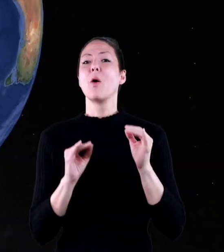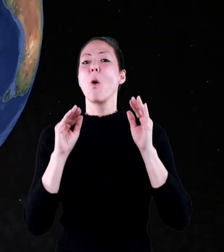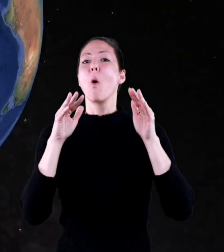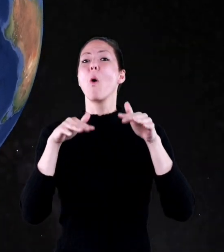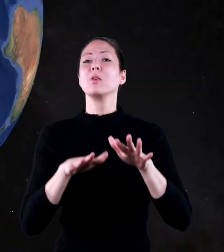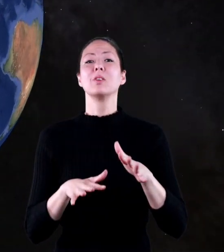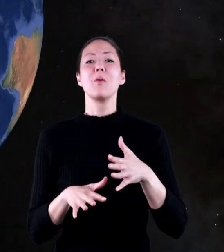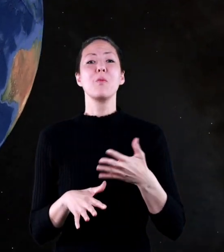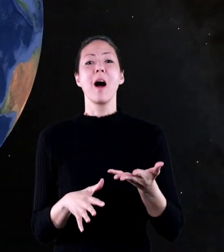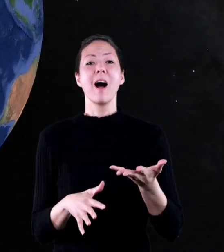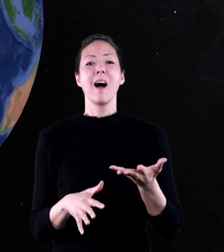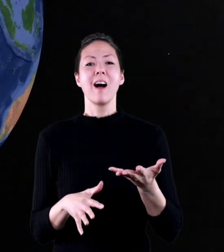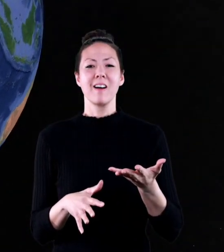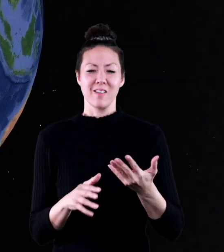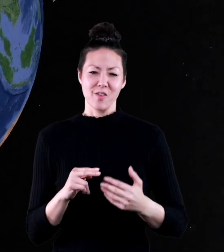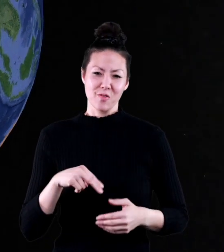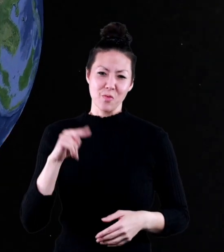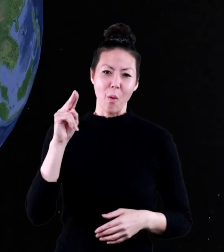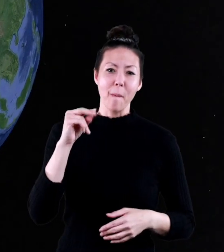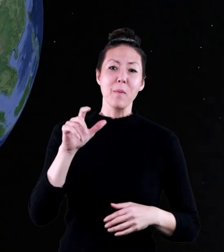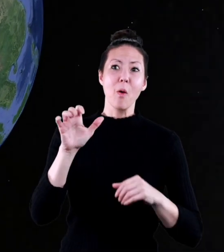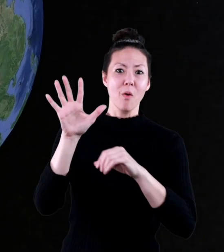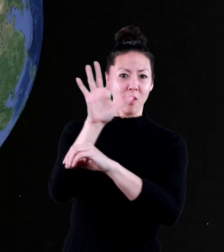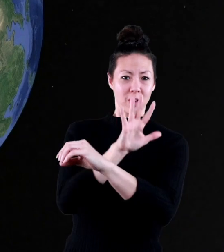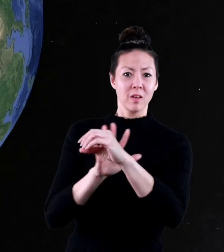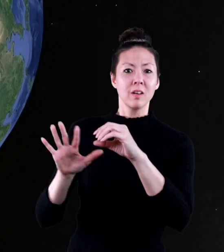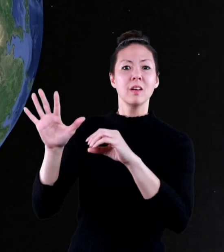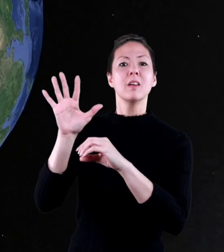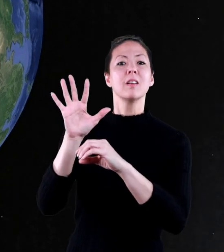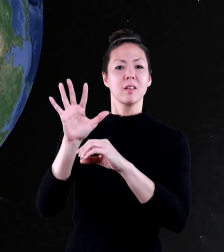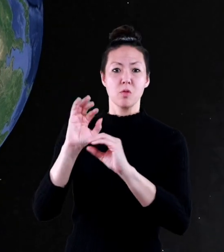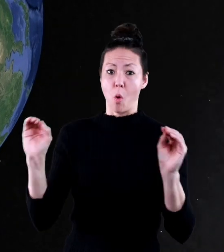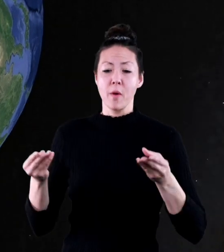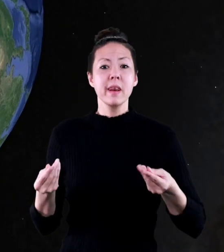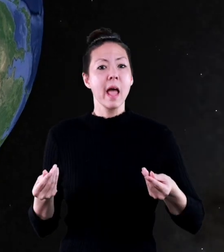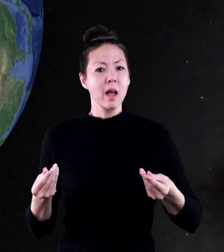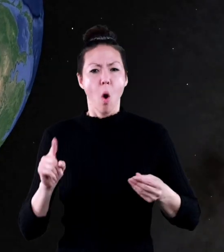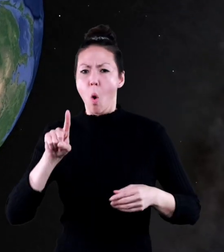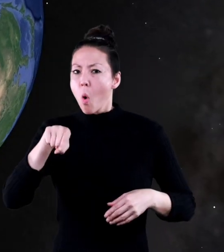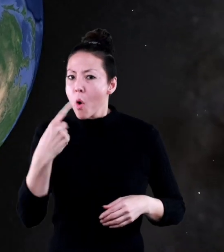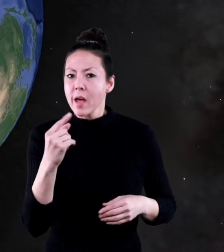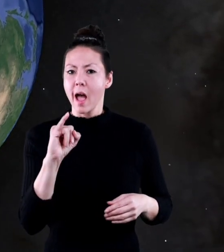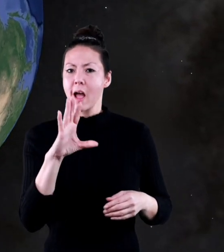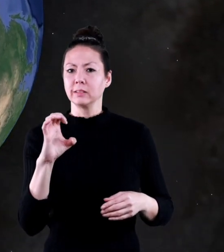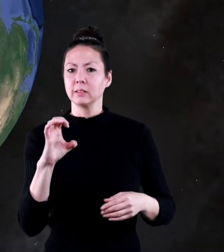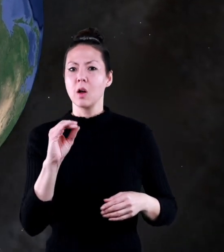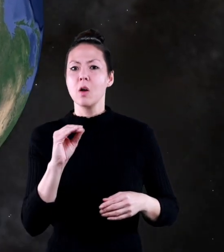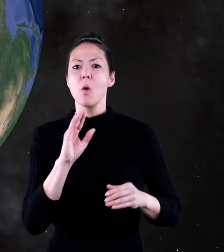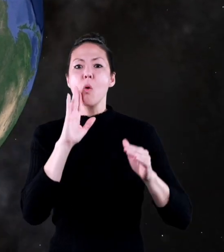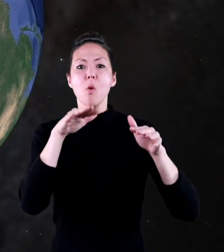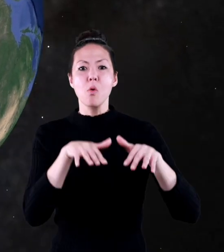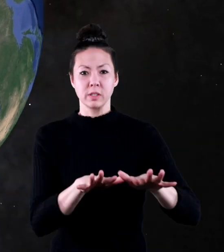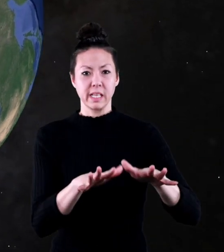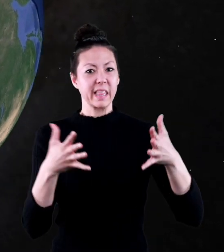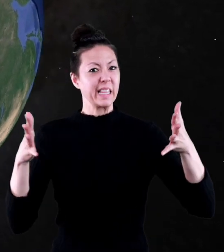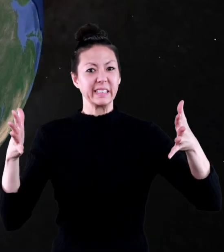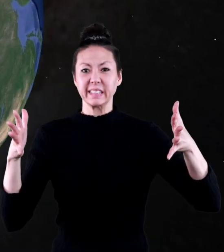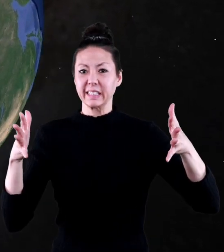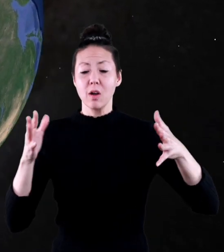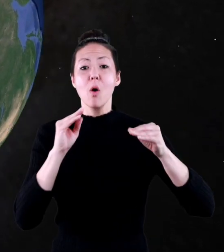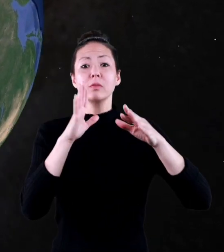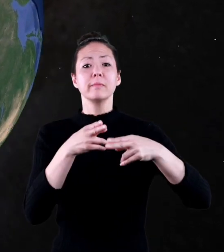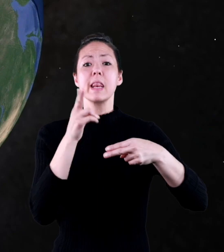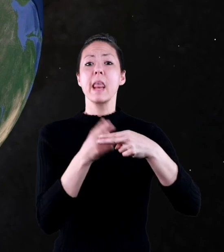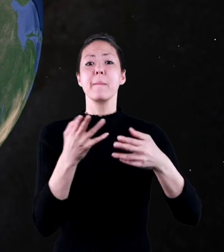to our last-named ocean. It surrounds and covers the North Pole, where there is no land, but only ice and ocean water.